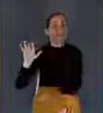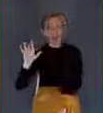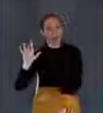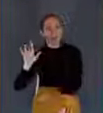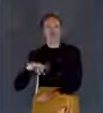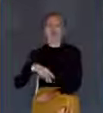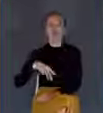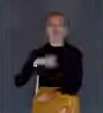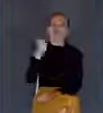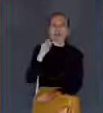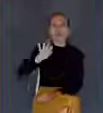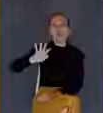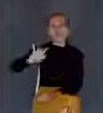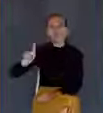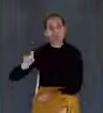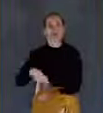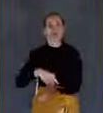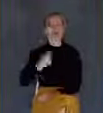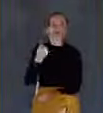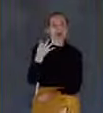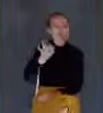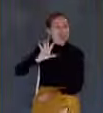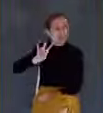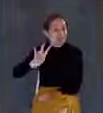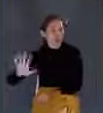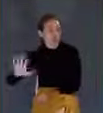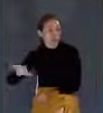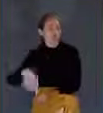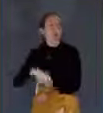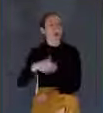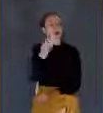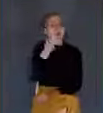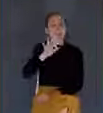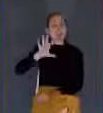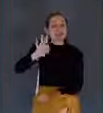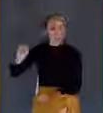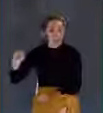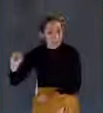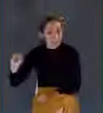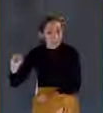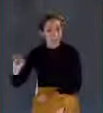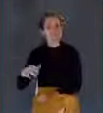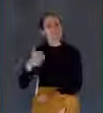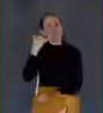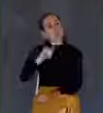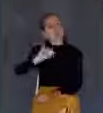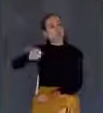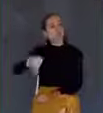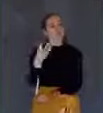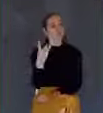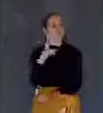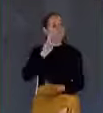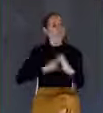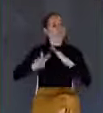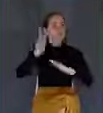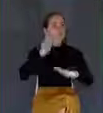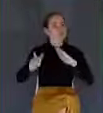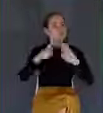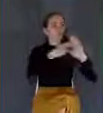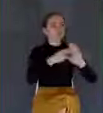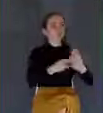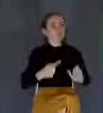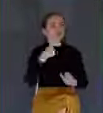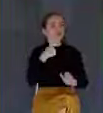1925, 4175. Then in 1990, and you know what? They're still making dates. They're still doing it.